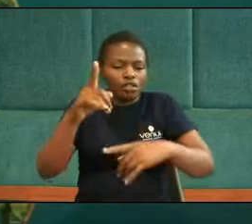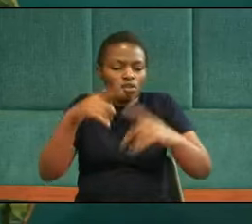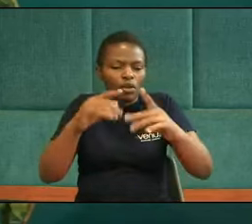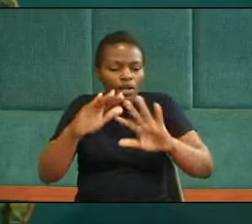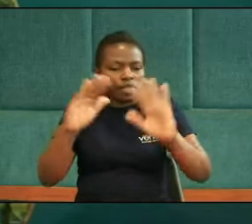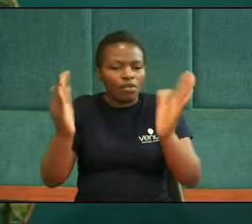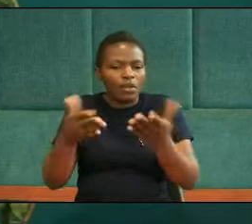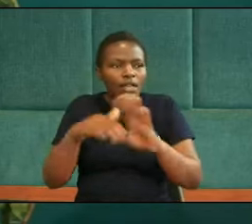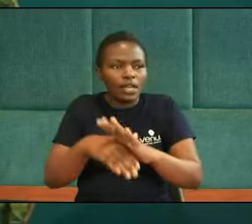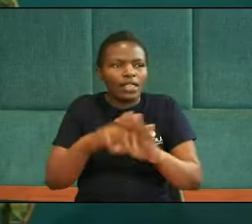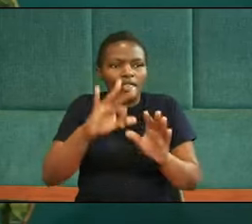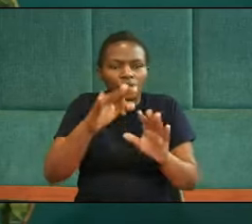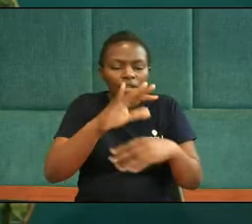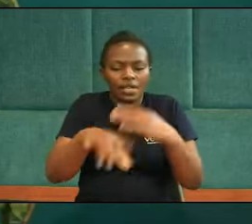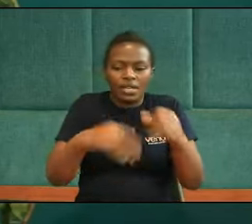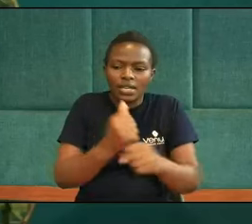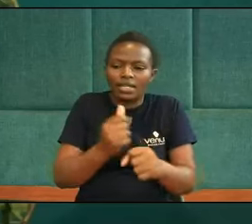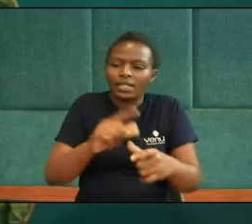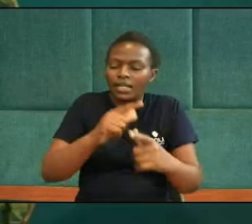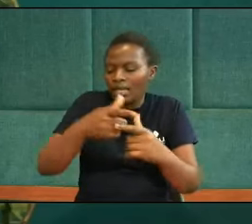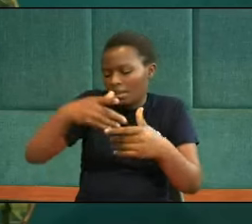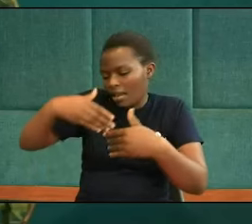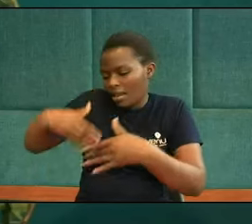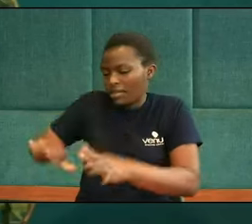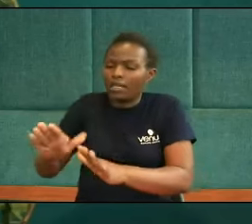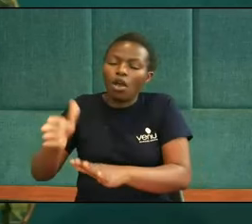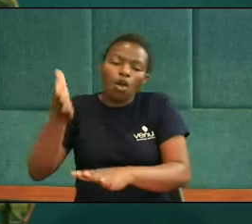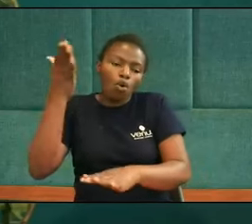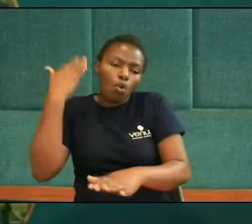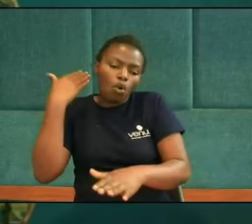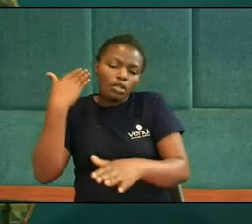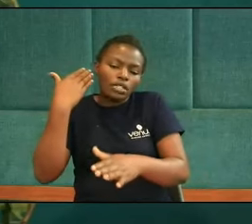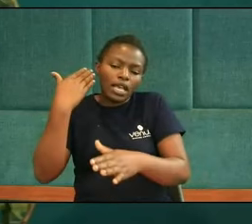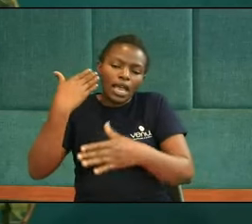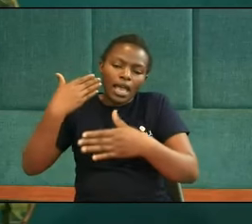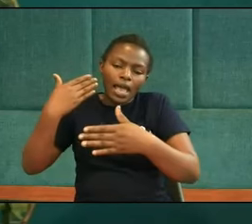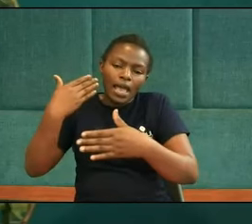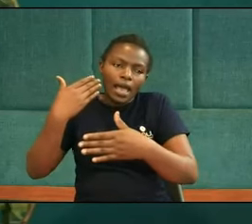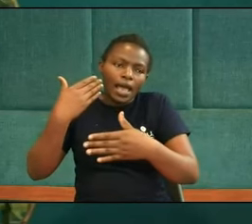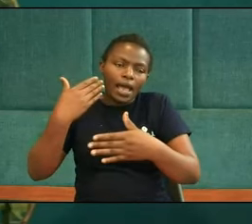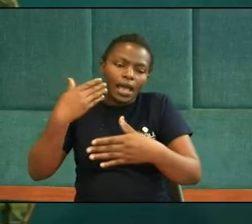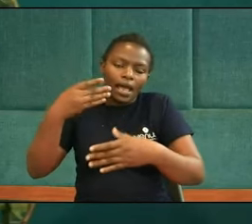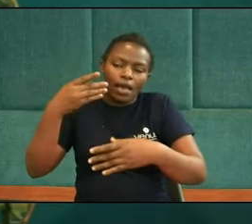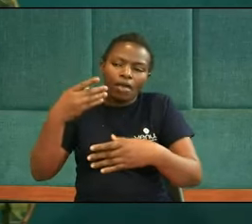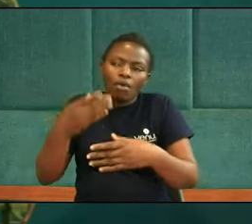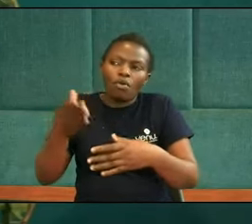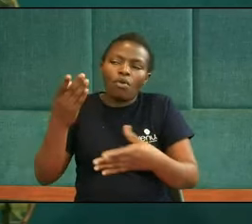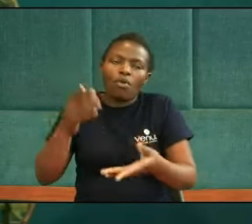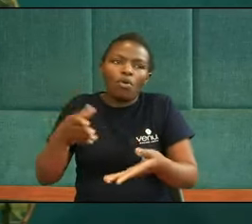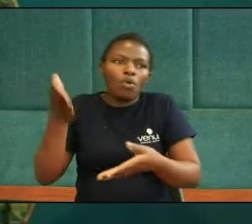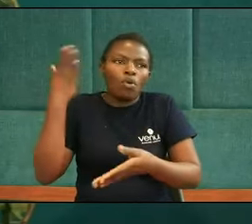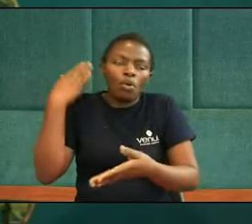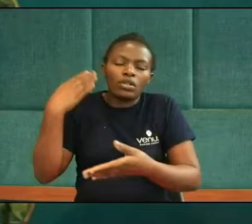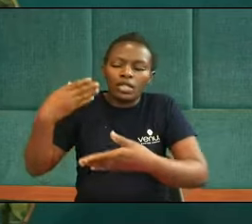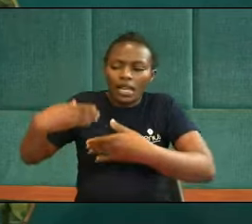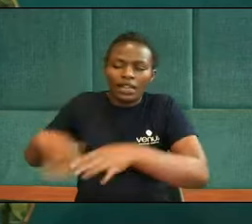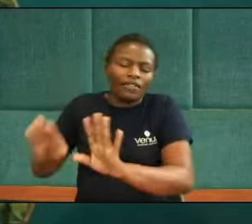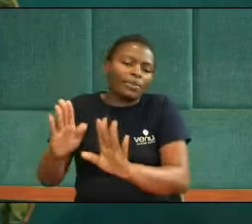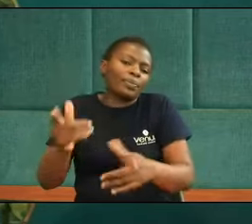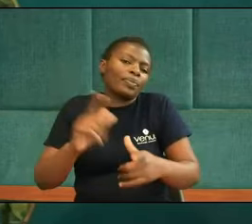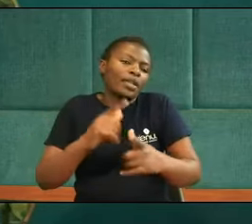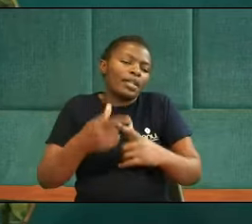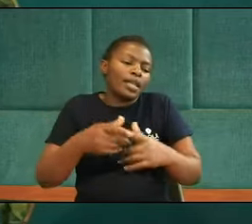Swift And then later on was defeated Secondly We are told of the story Of the great dragon